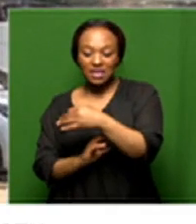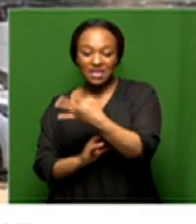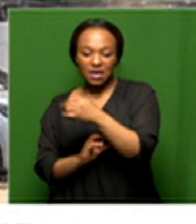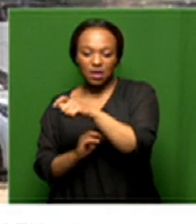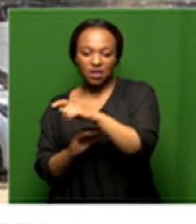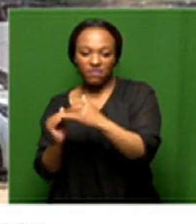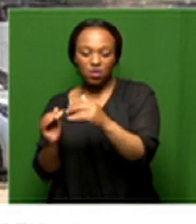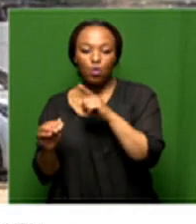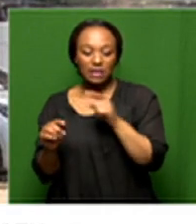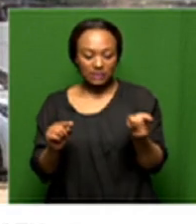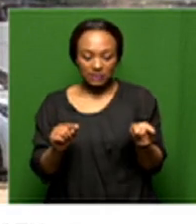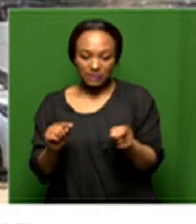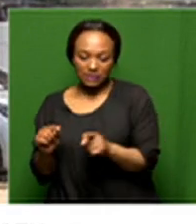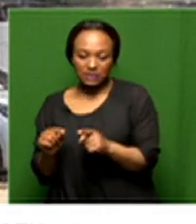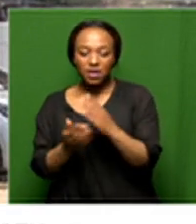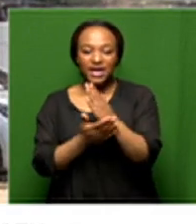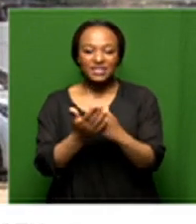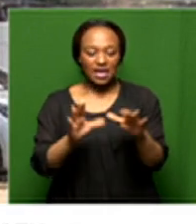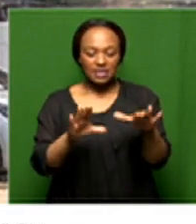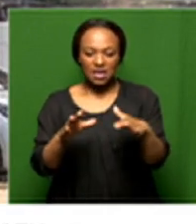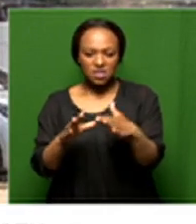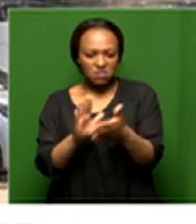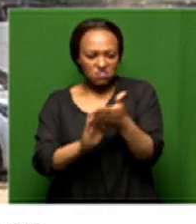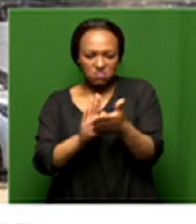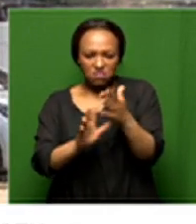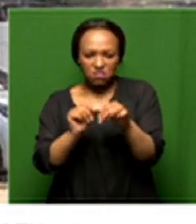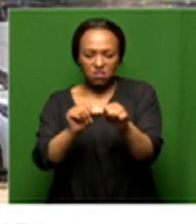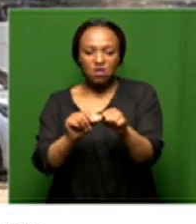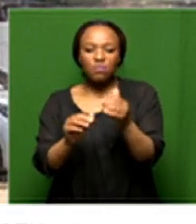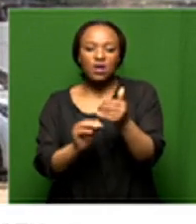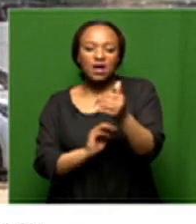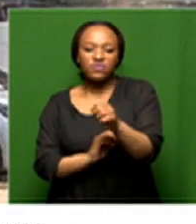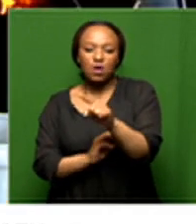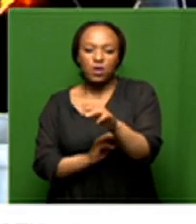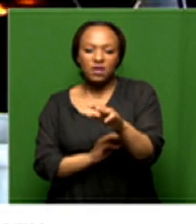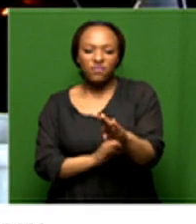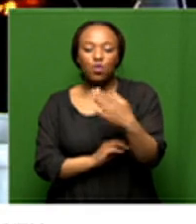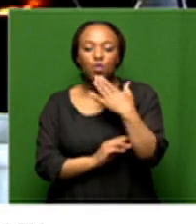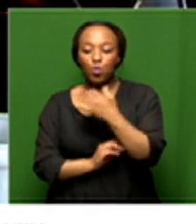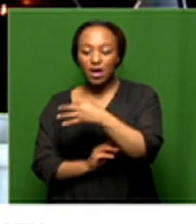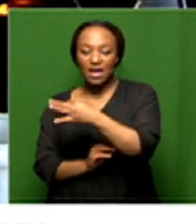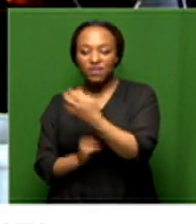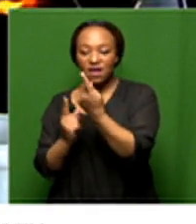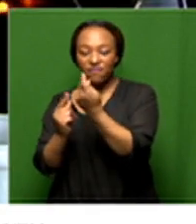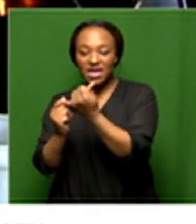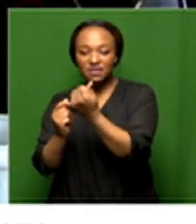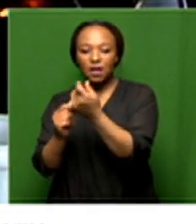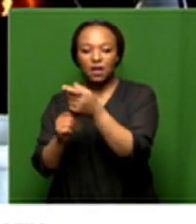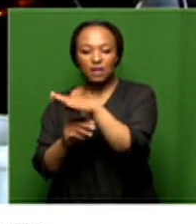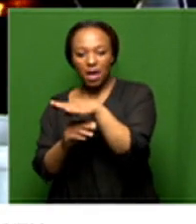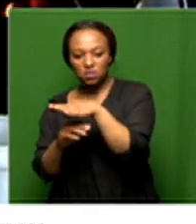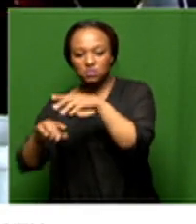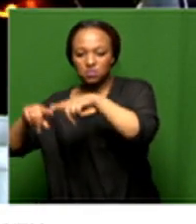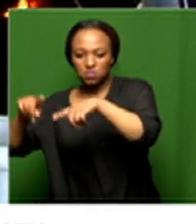sectors that have been driving this economy post 1994 is what you call the tertiary sectors financial sector and the